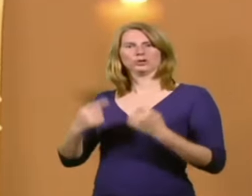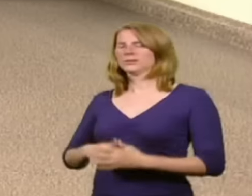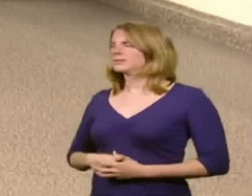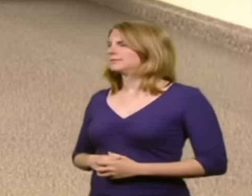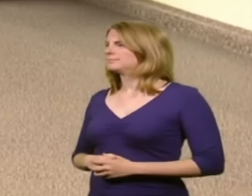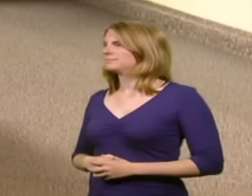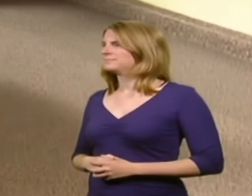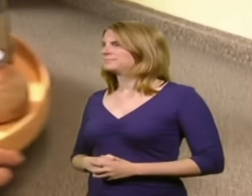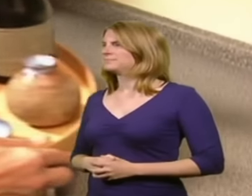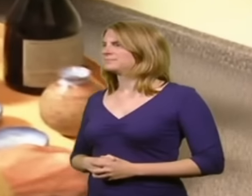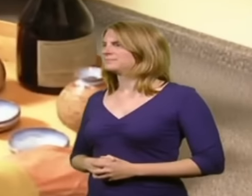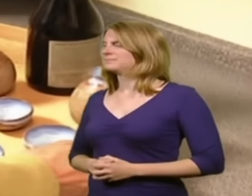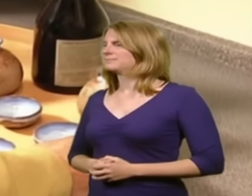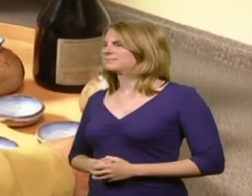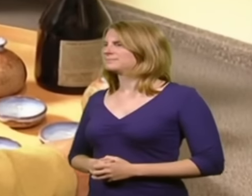showing your home.